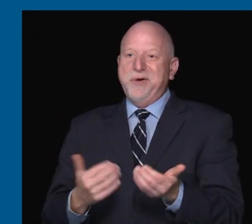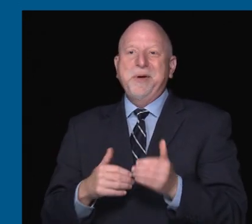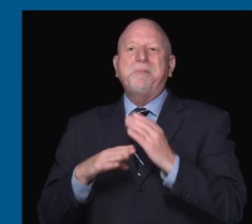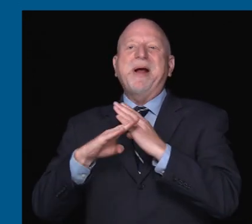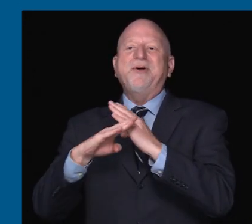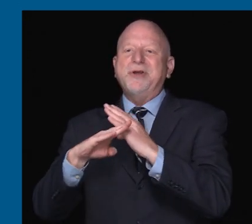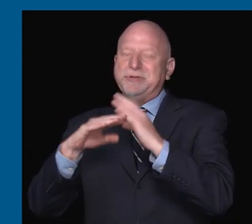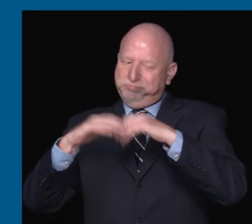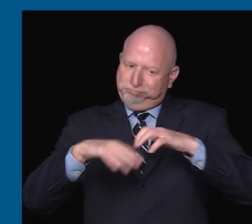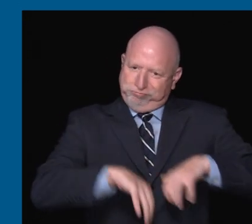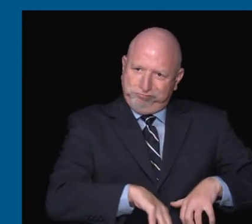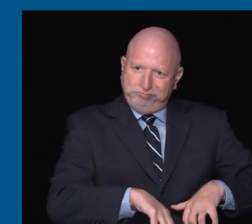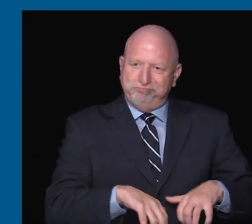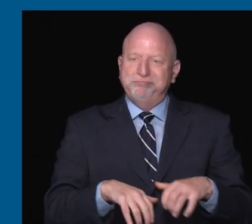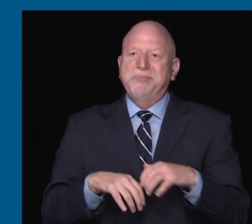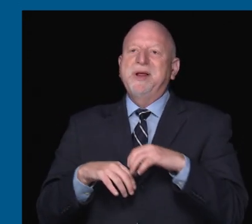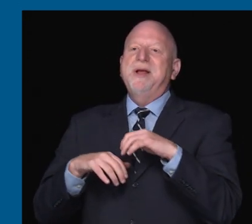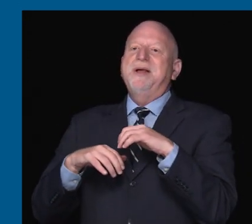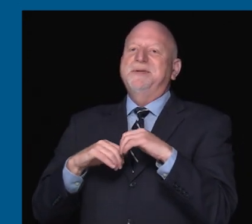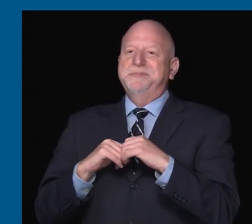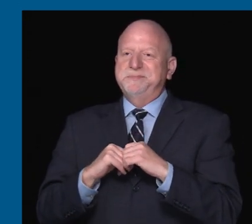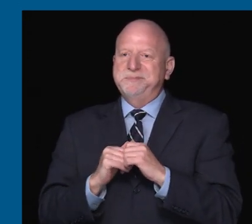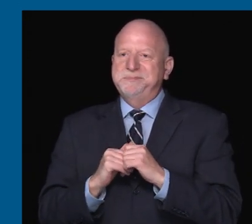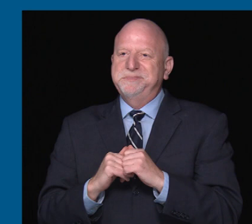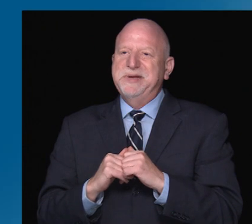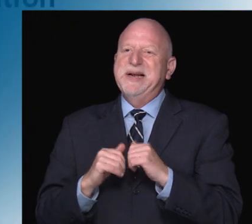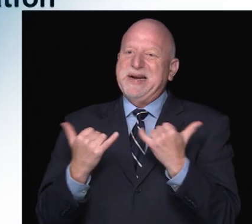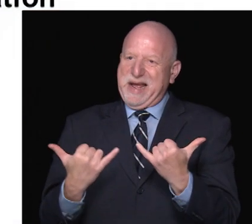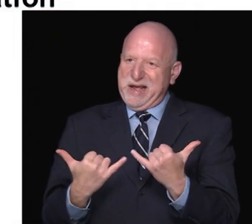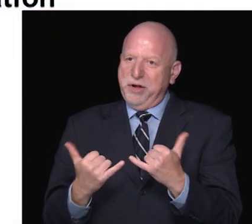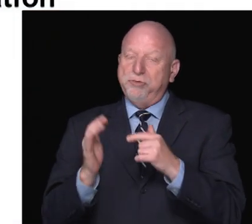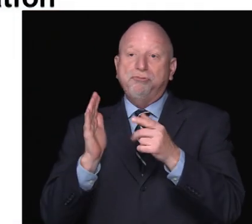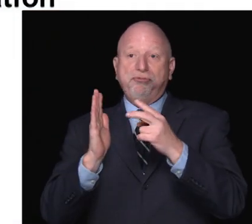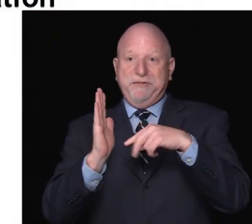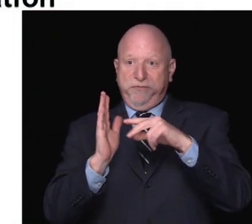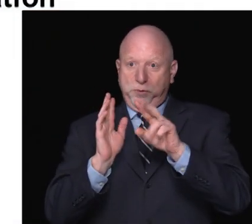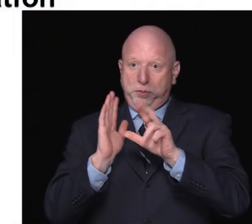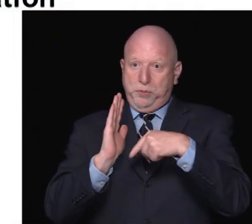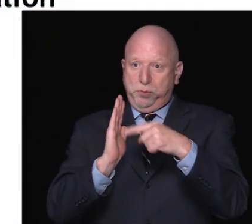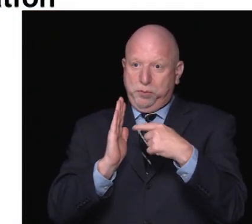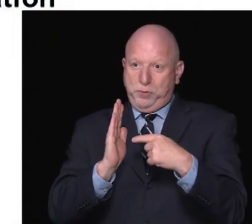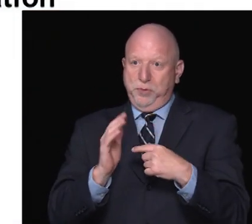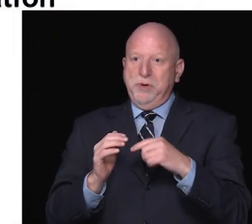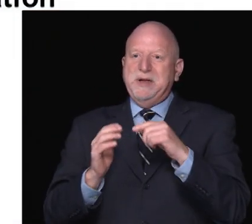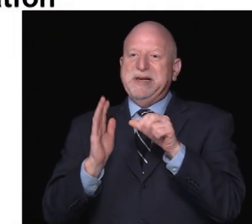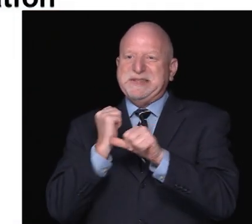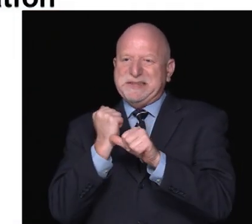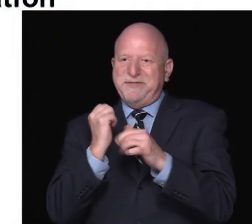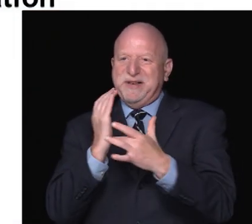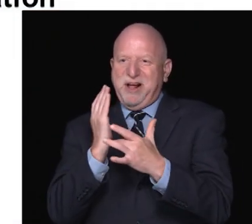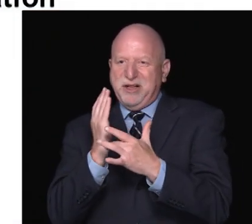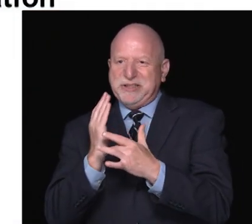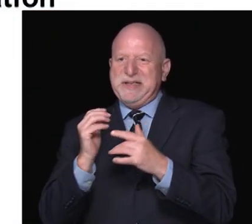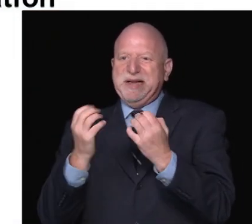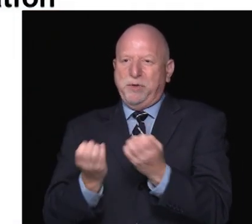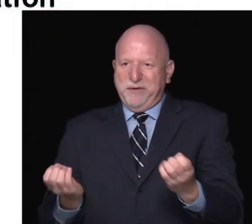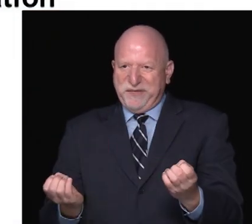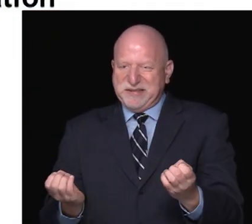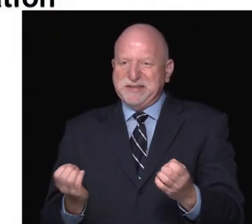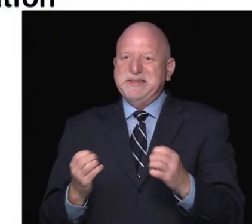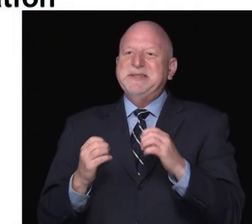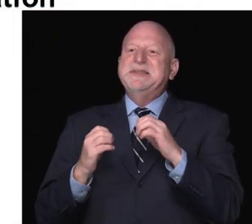workplace caused by a disabling medical condition. We will now review assistive technology devices,